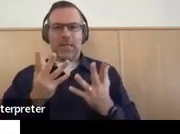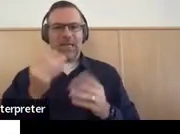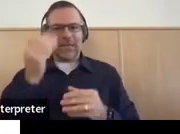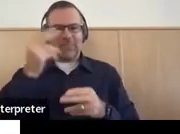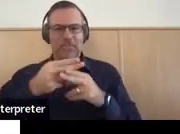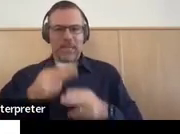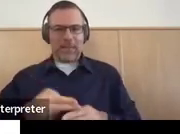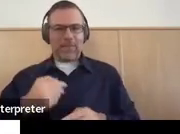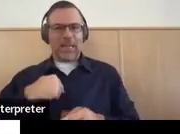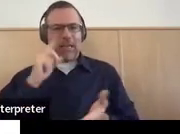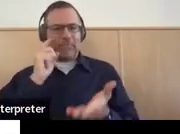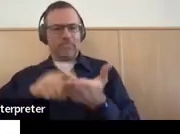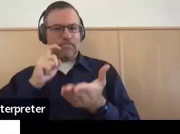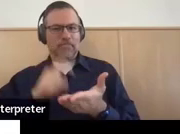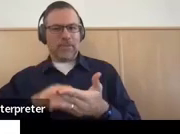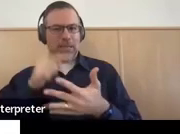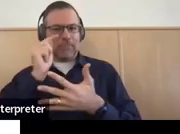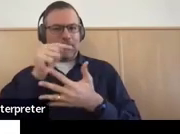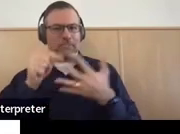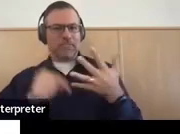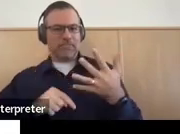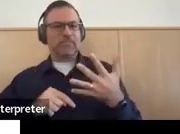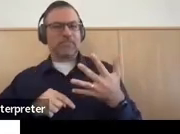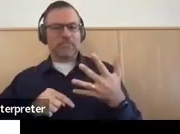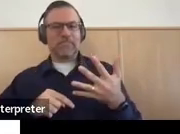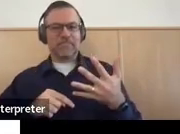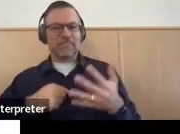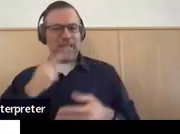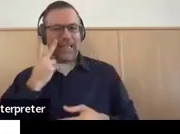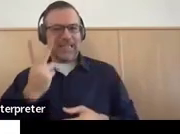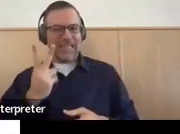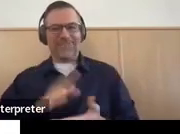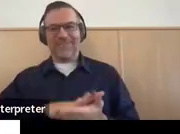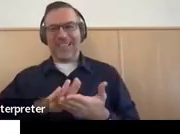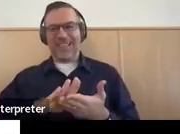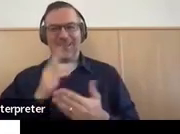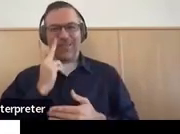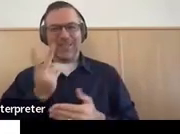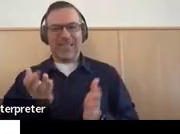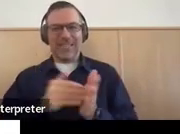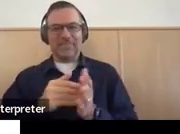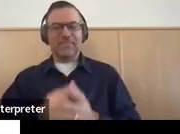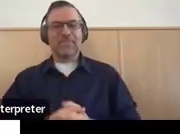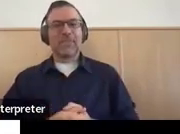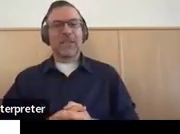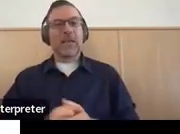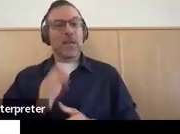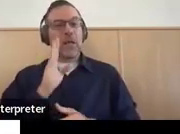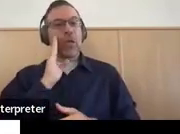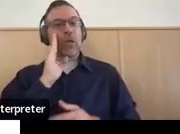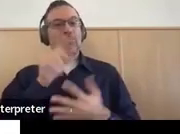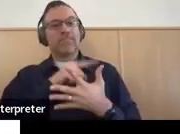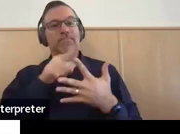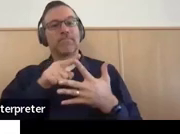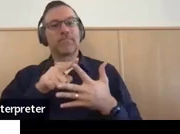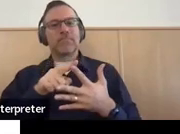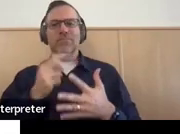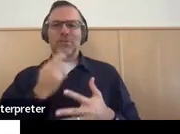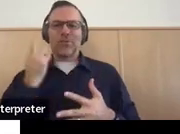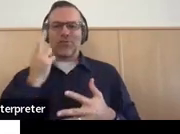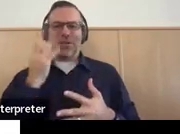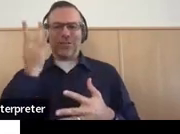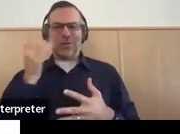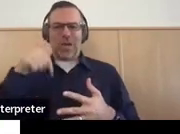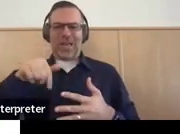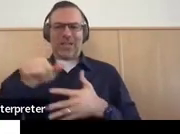the participants list, which is always nice. We'll go over the purpose of the training, we'll go over all the